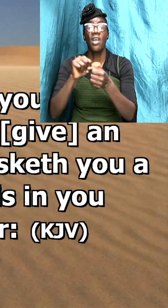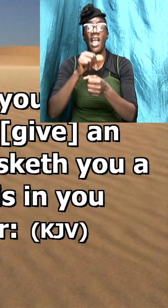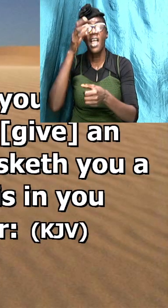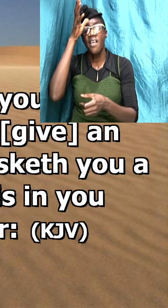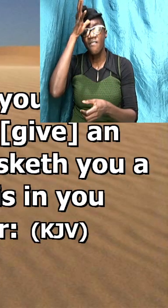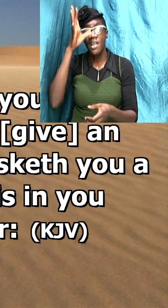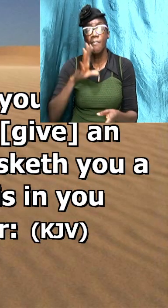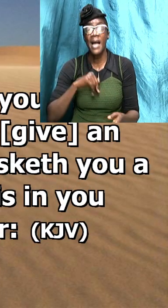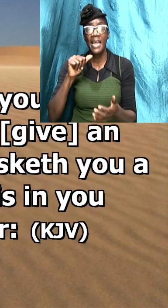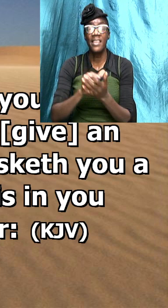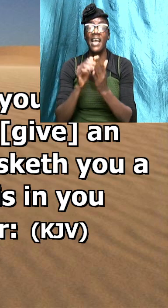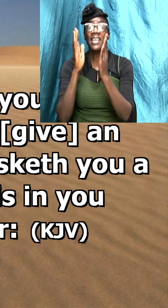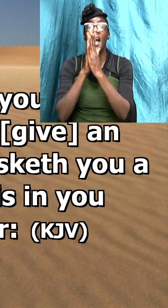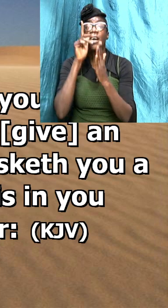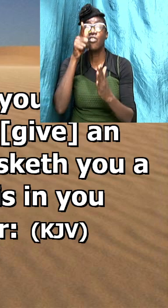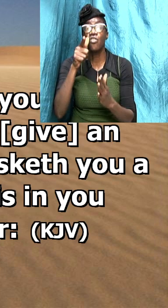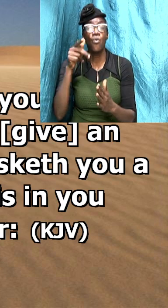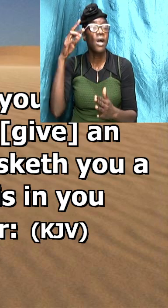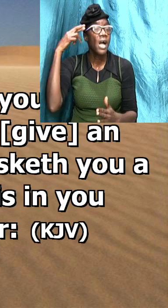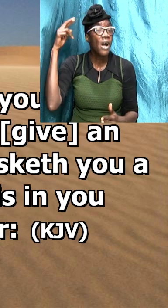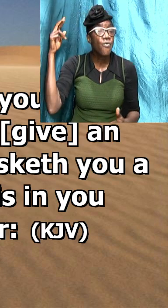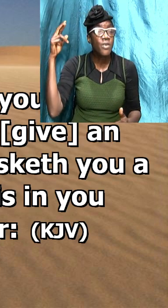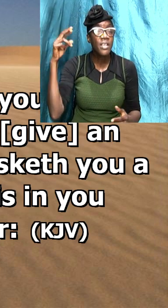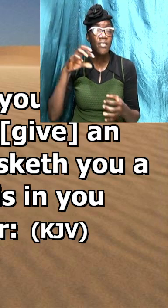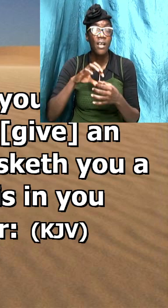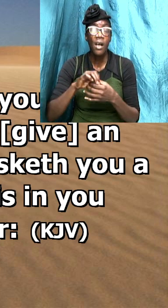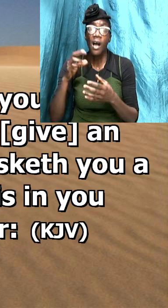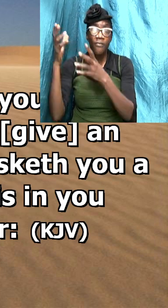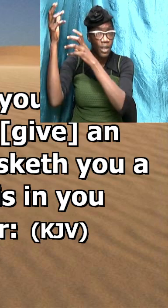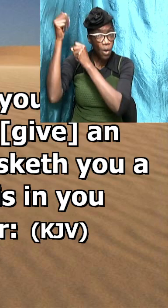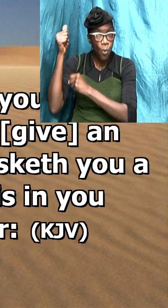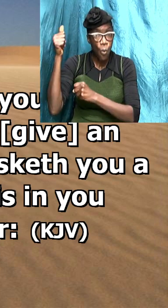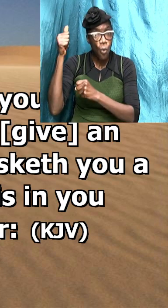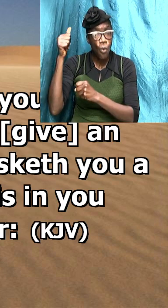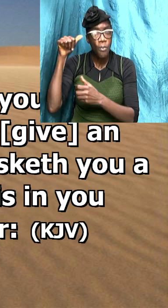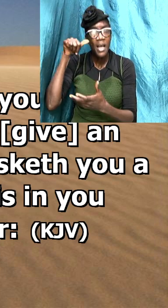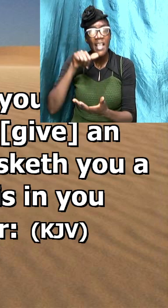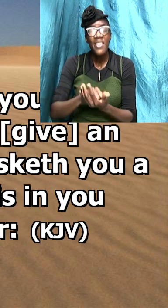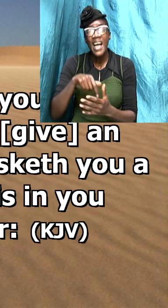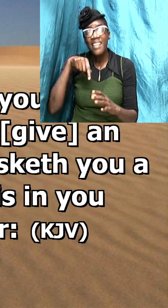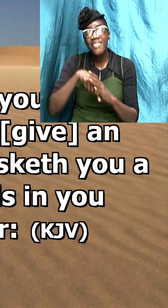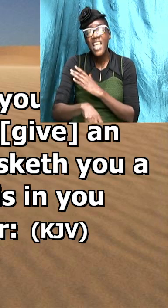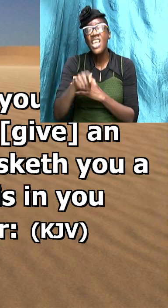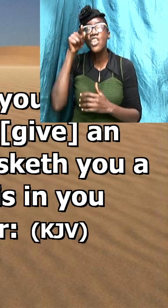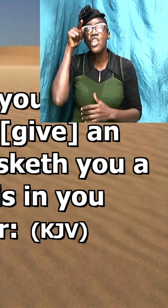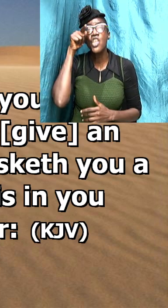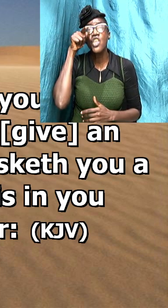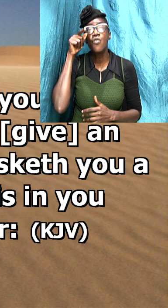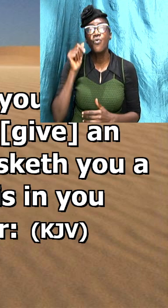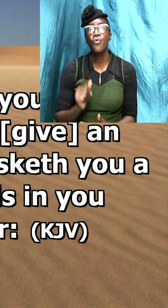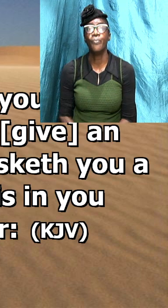man that asks you a reason of the hope that is in you